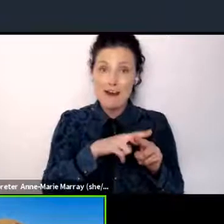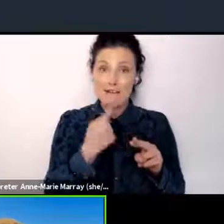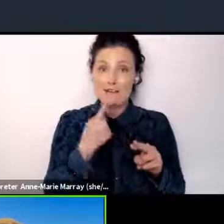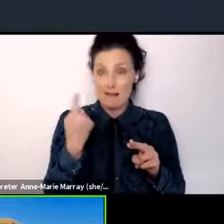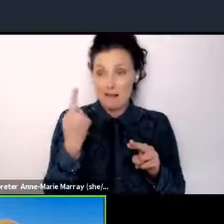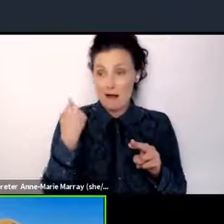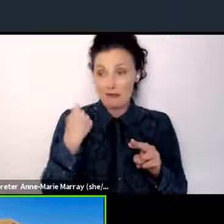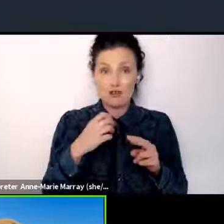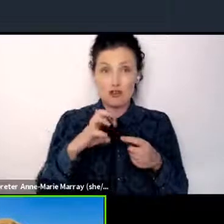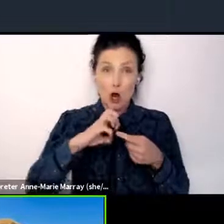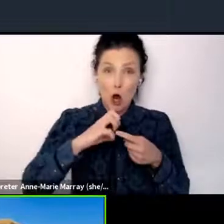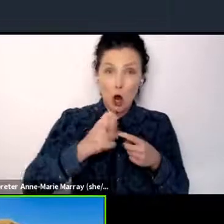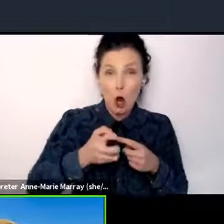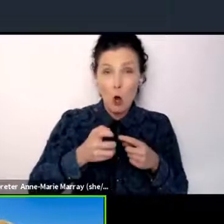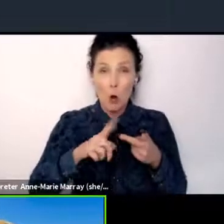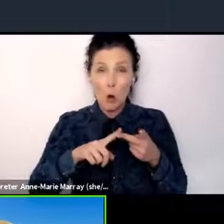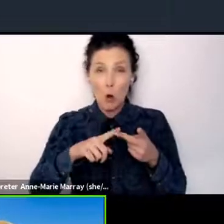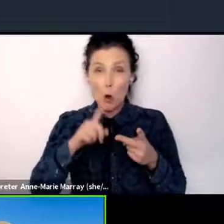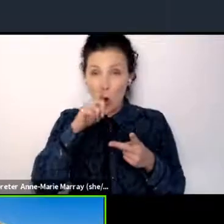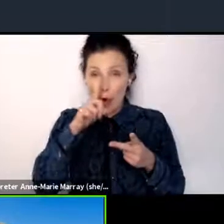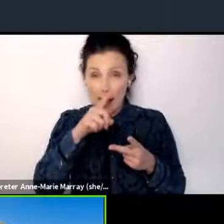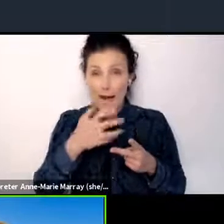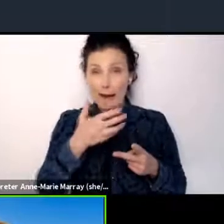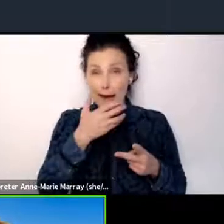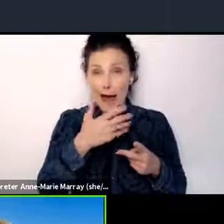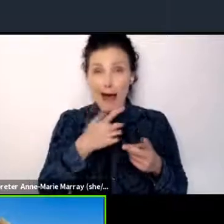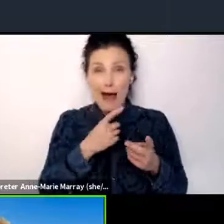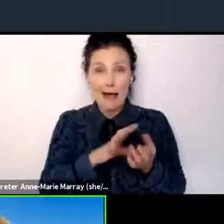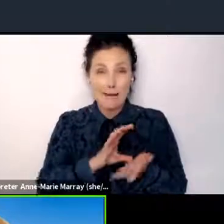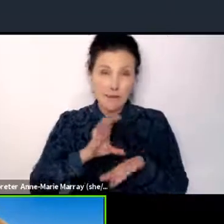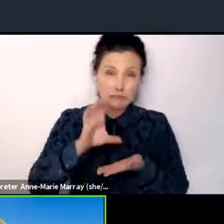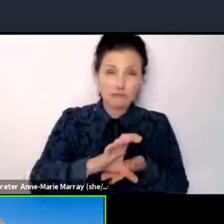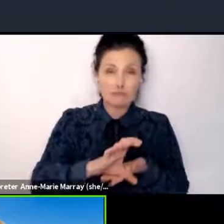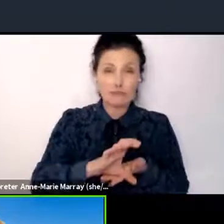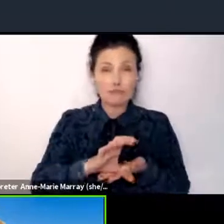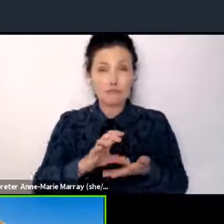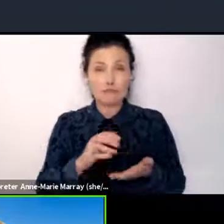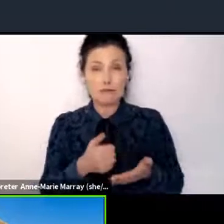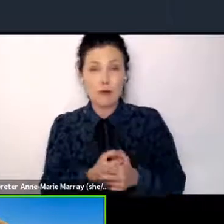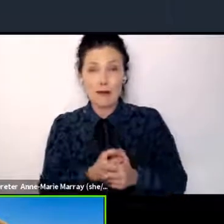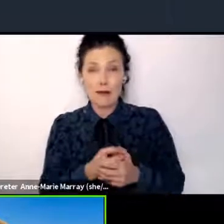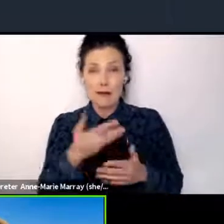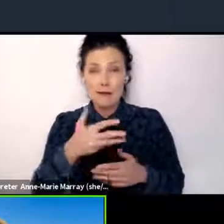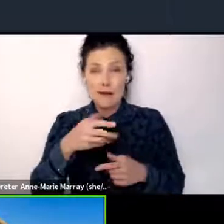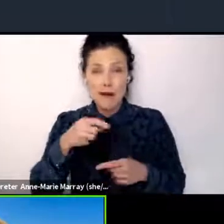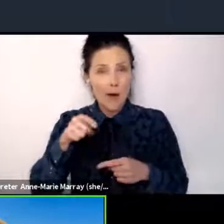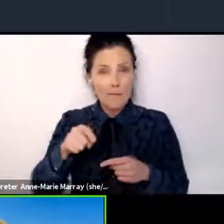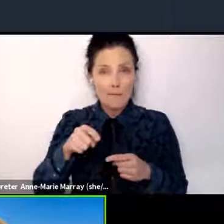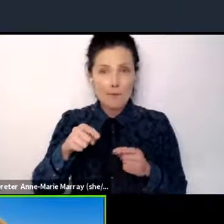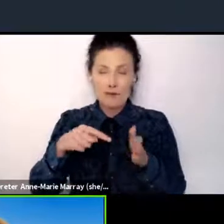received 5.9 trillion globally in public support. You know, we need the trillions that are being invested